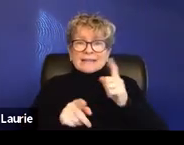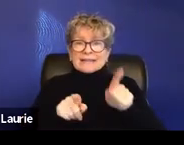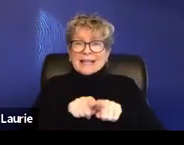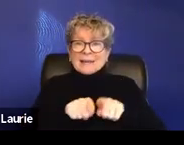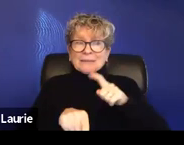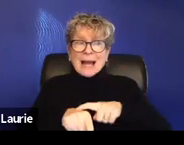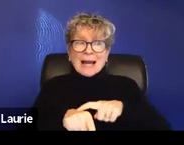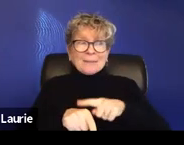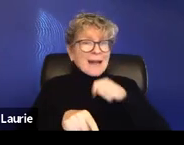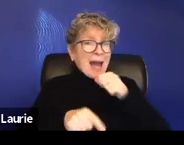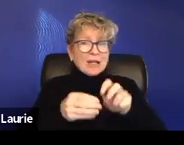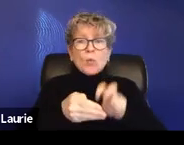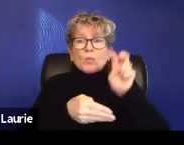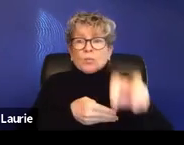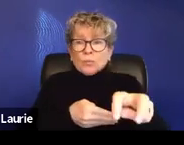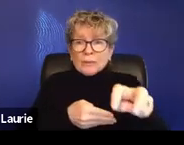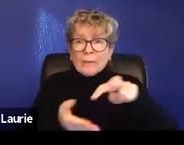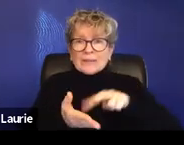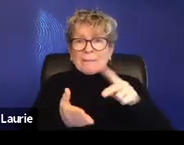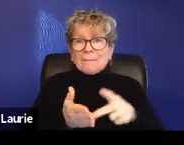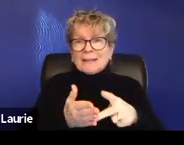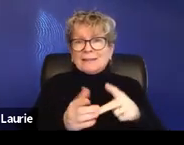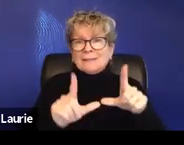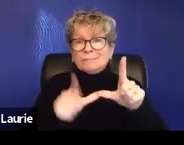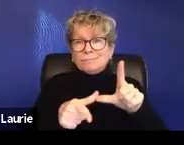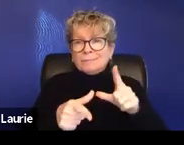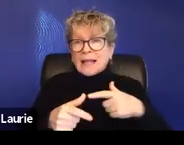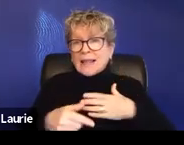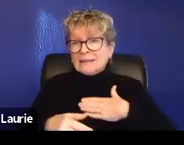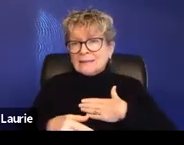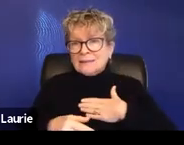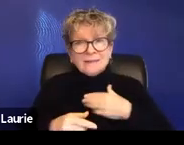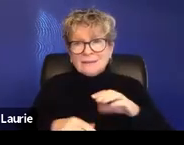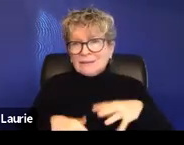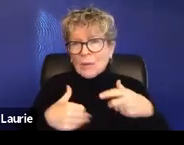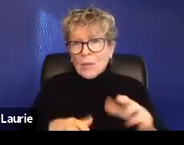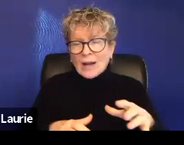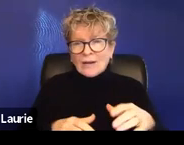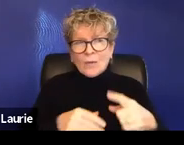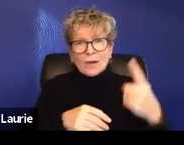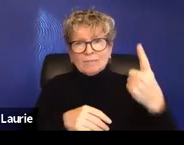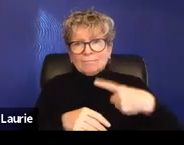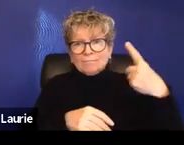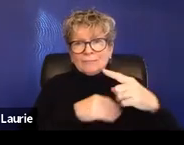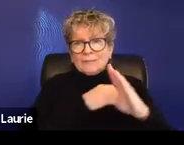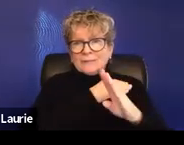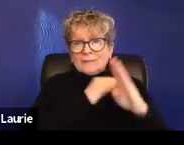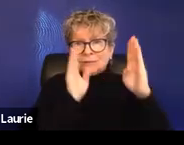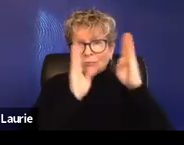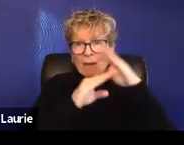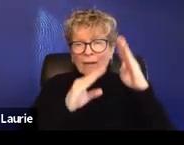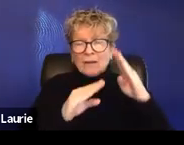serve survivors in the future because you've been reprimanded or because you've gotten in trouble. So there's a balance there, of course,